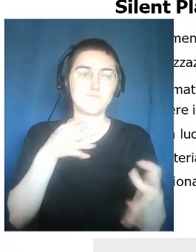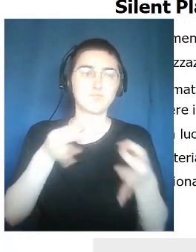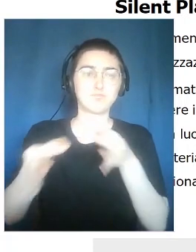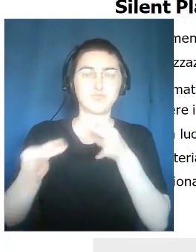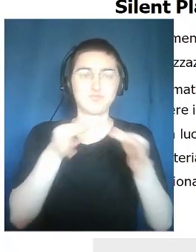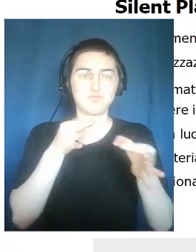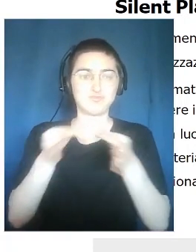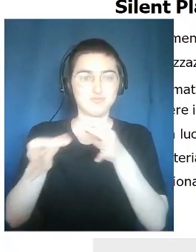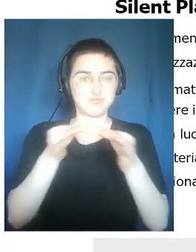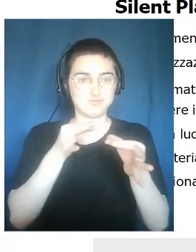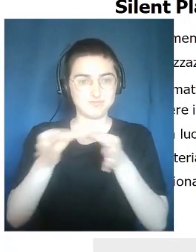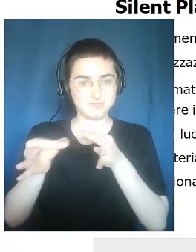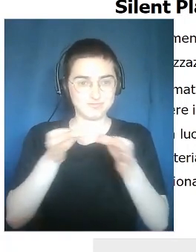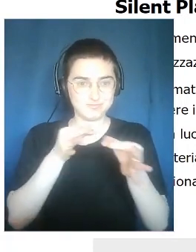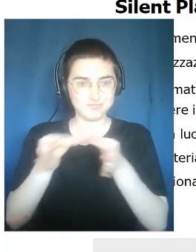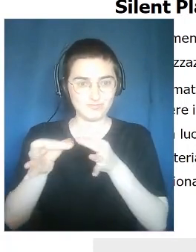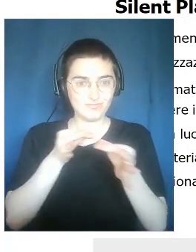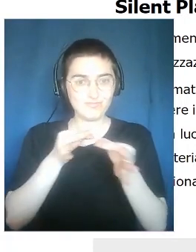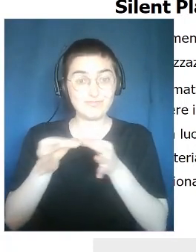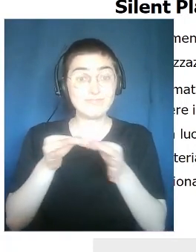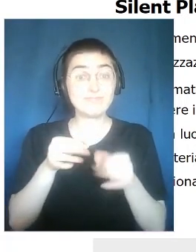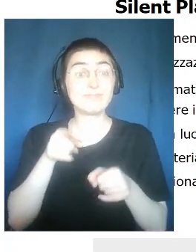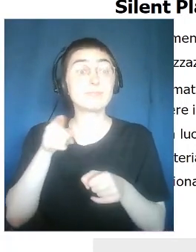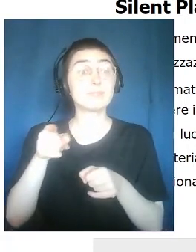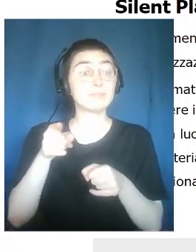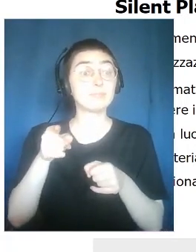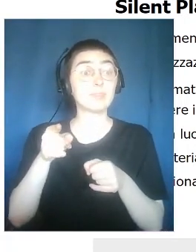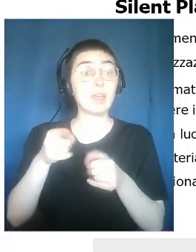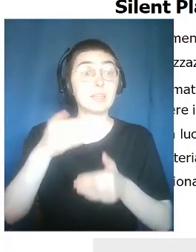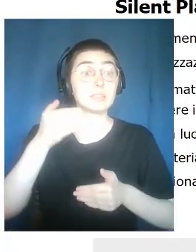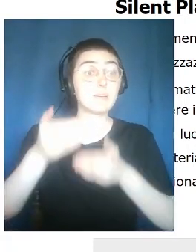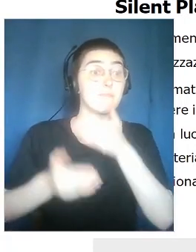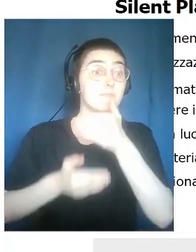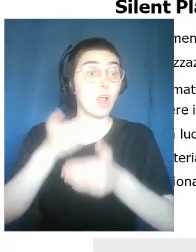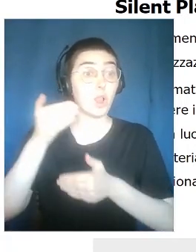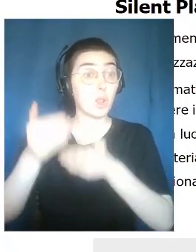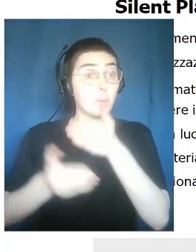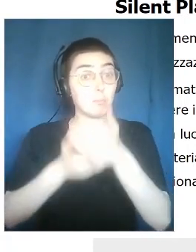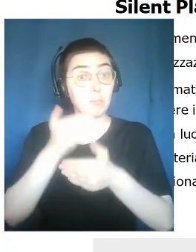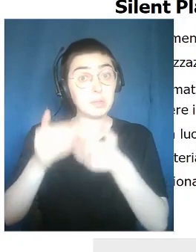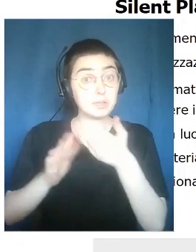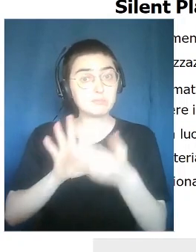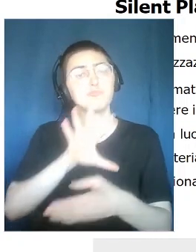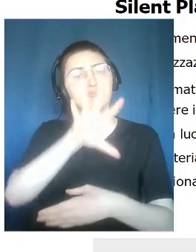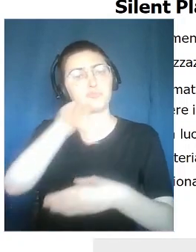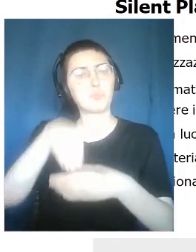the main focus of today's event, also with Carlo and Paola.